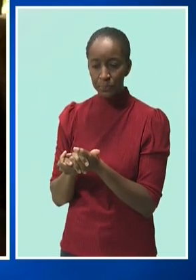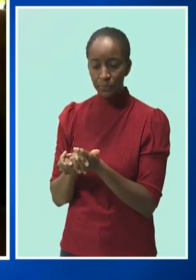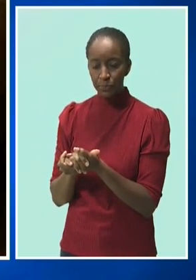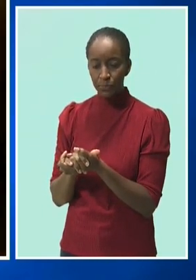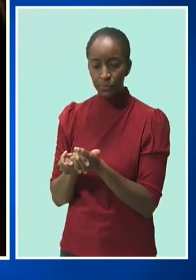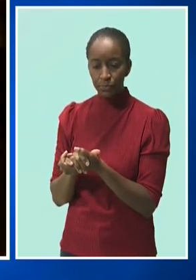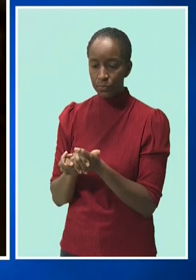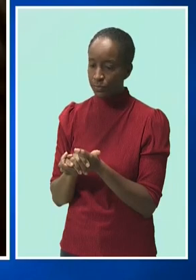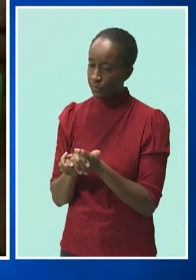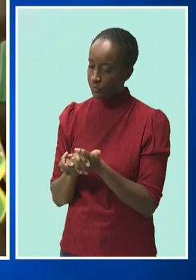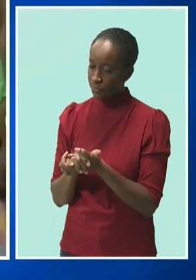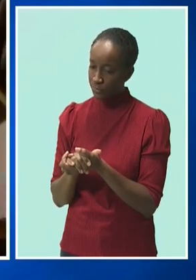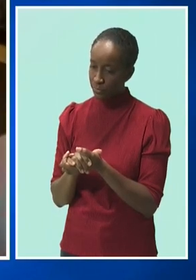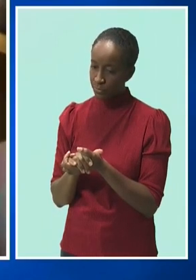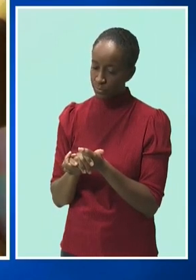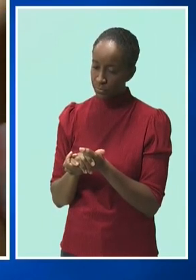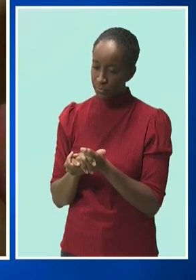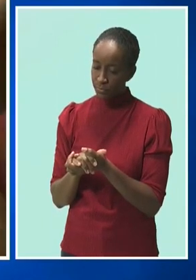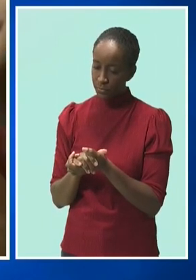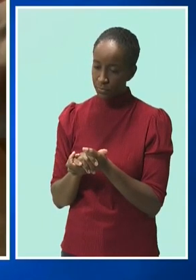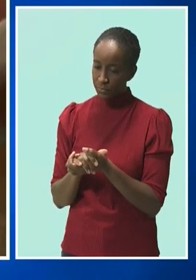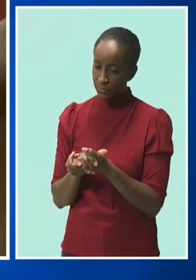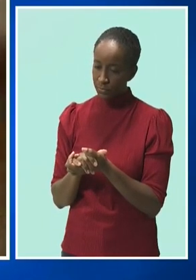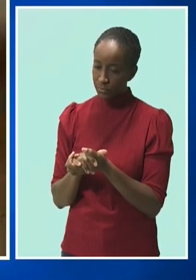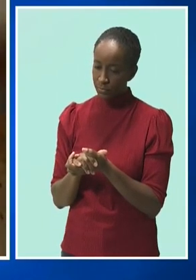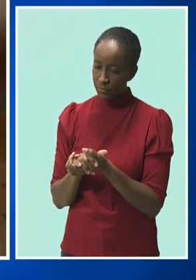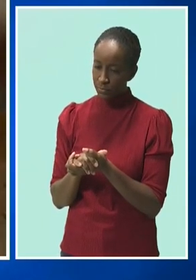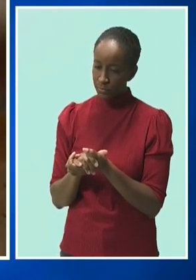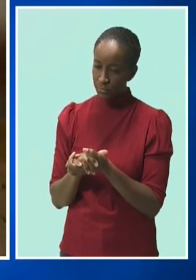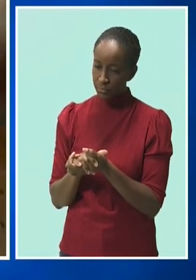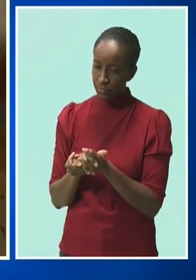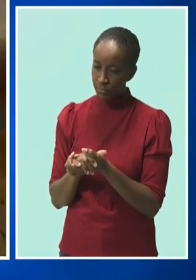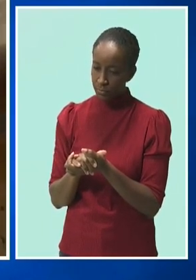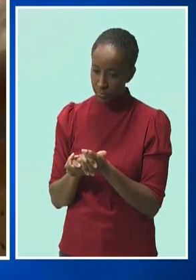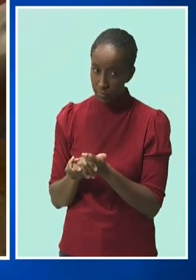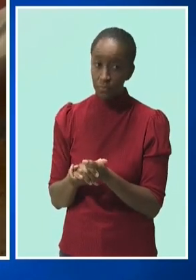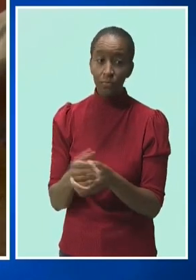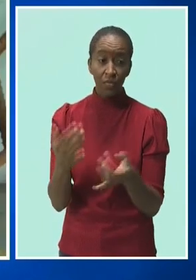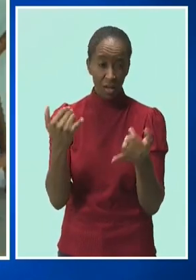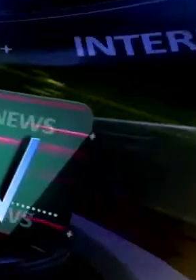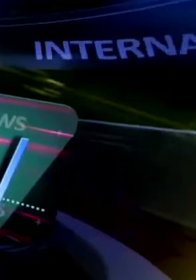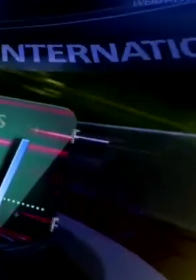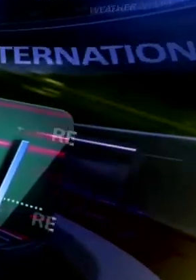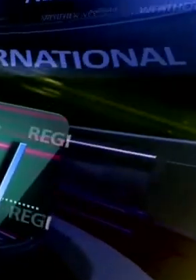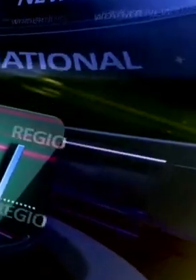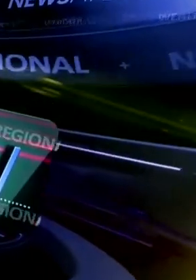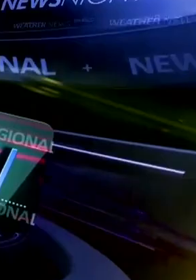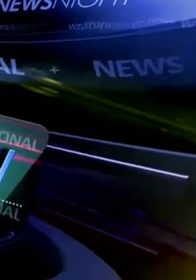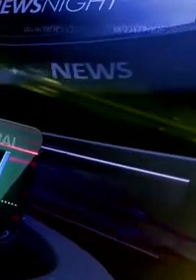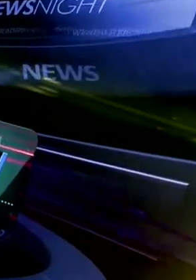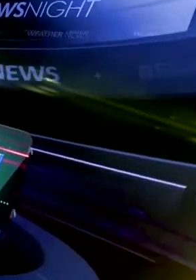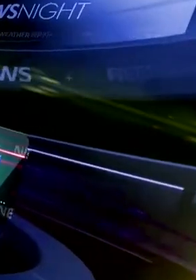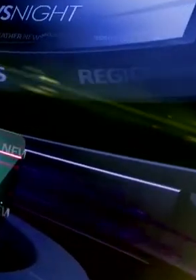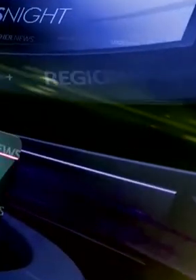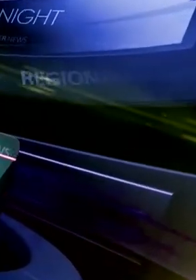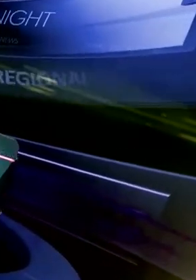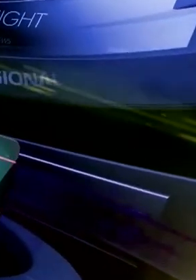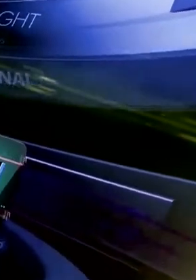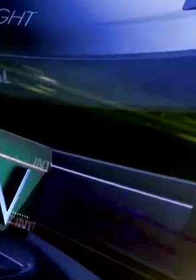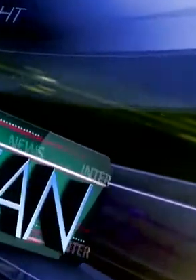So you're going to stay from now until all of us are going to take care of you. Thank you.